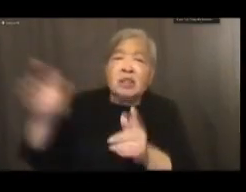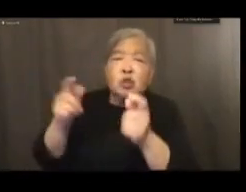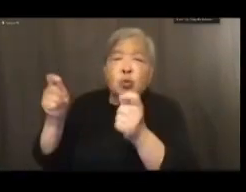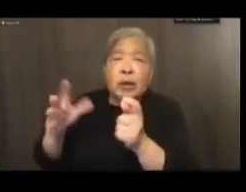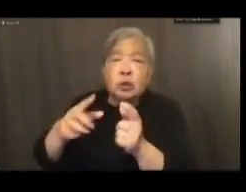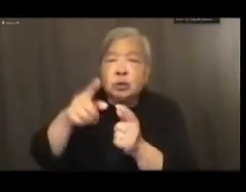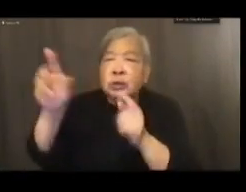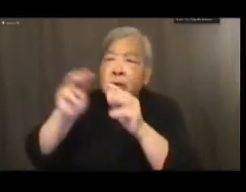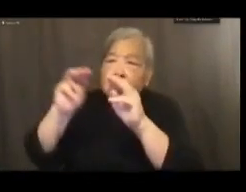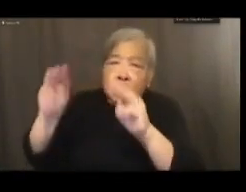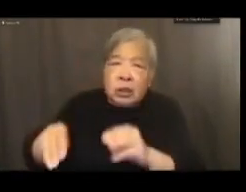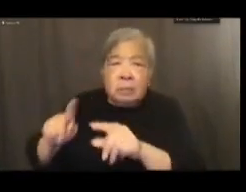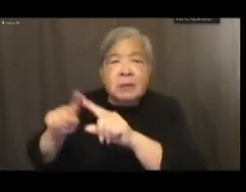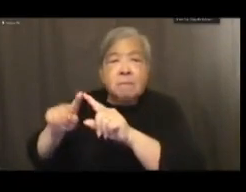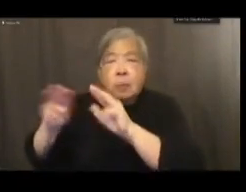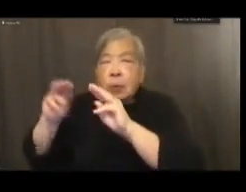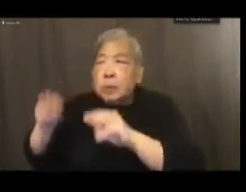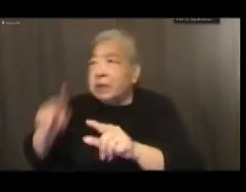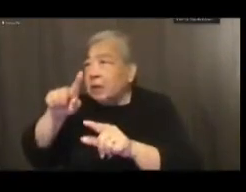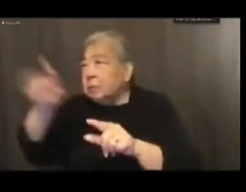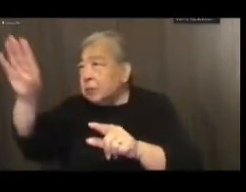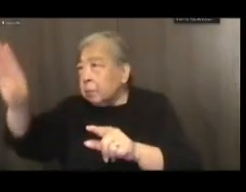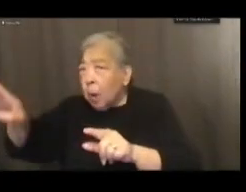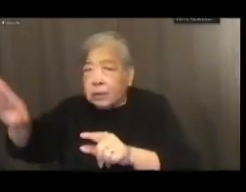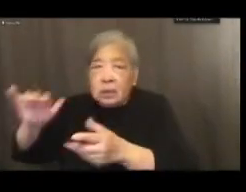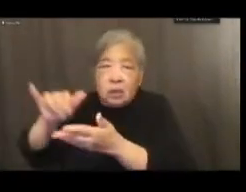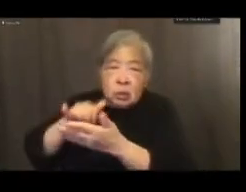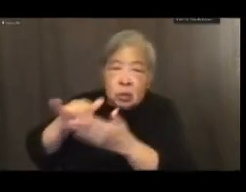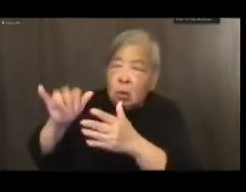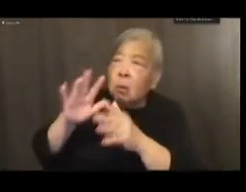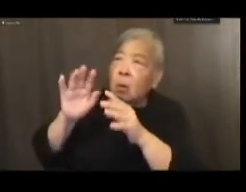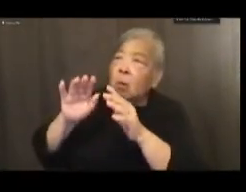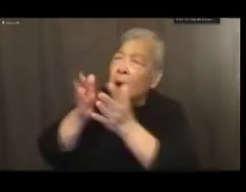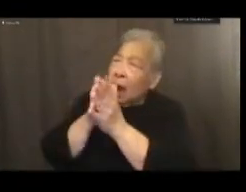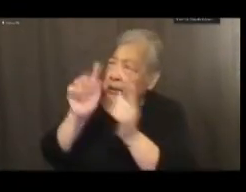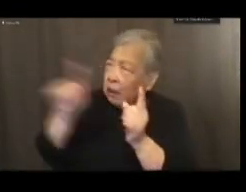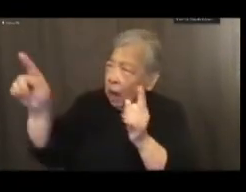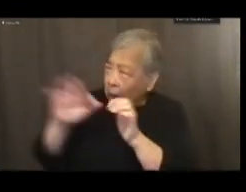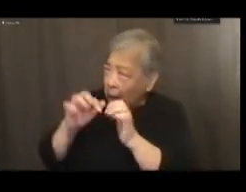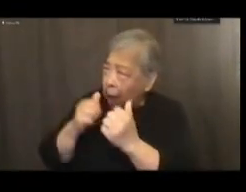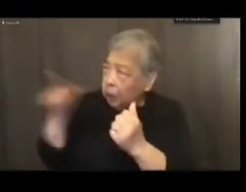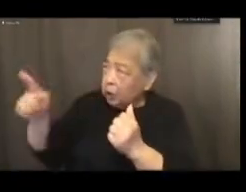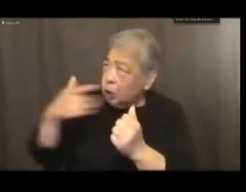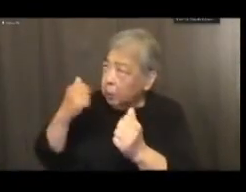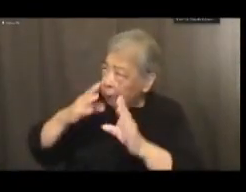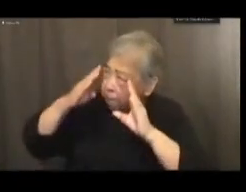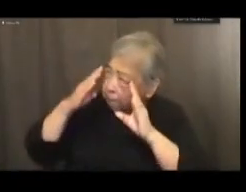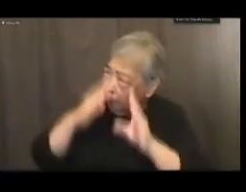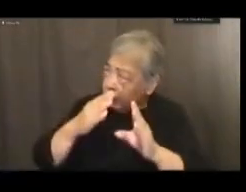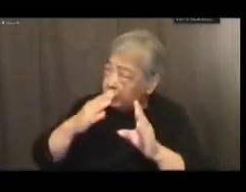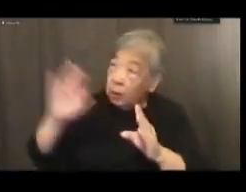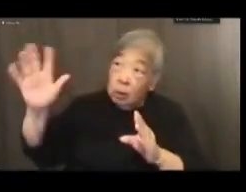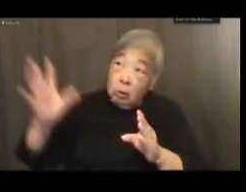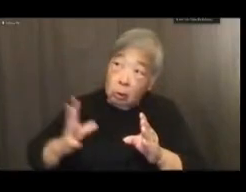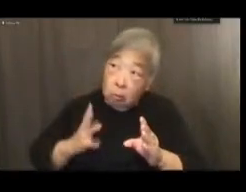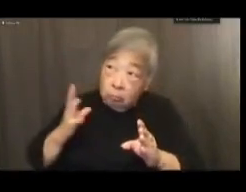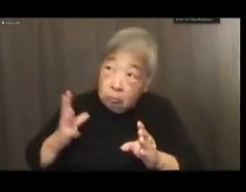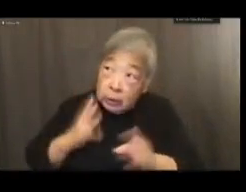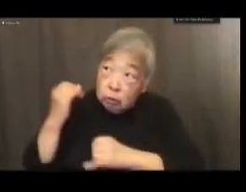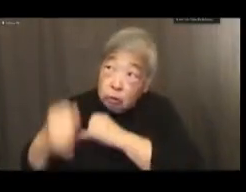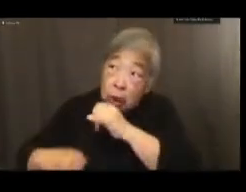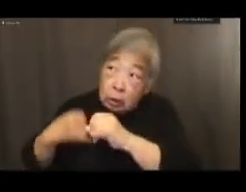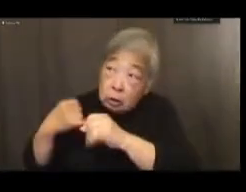Metropolitan Museum of Art, and the Boston Museum of Fine Arts, how they can better focus their prestigious international institutions